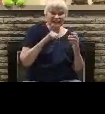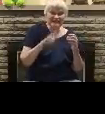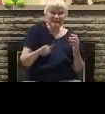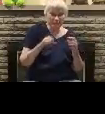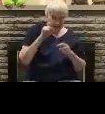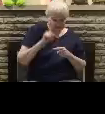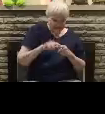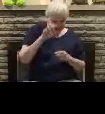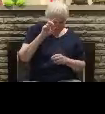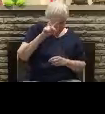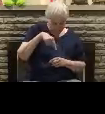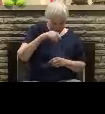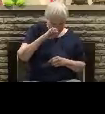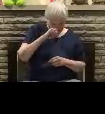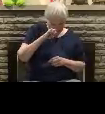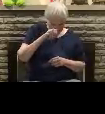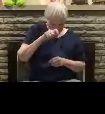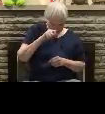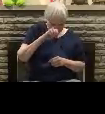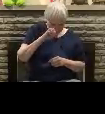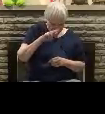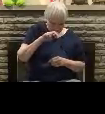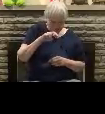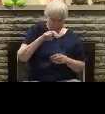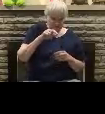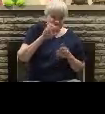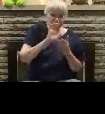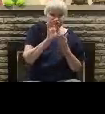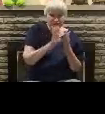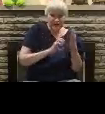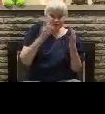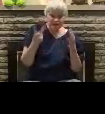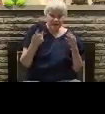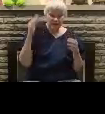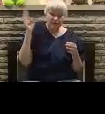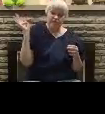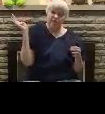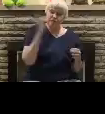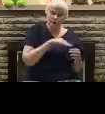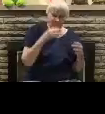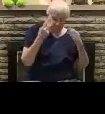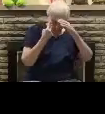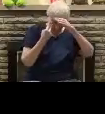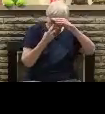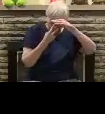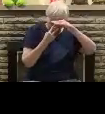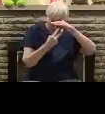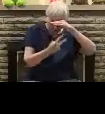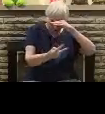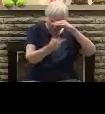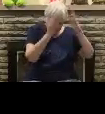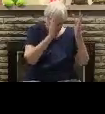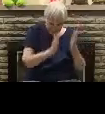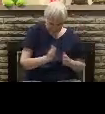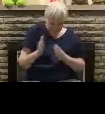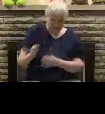2 Peter 2.1, But there were false prophets also among the people, watch, even as there shall be